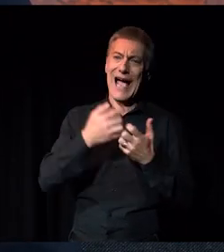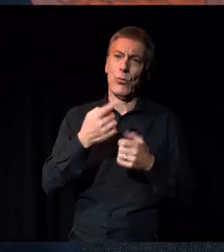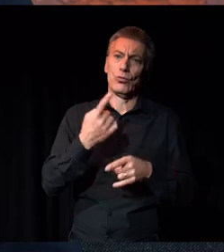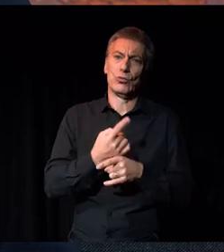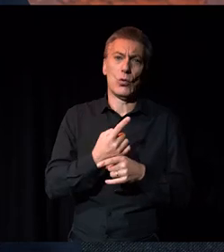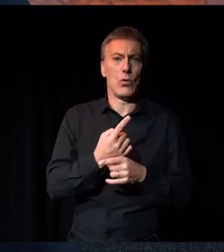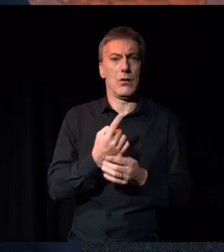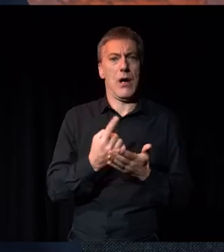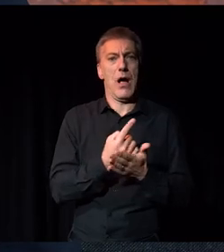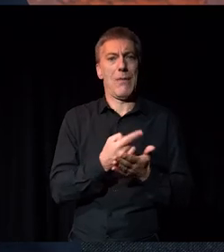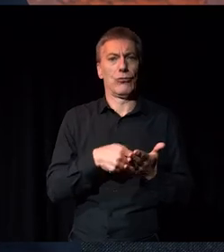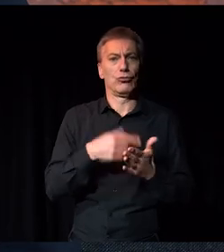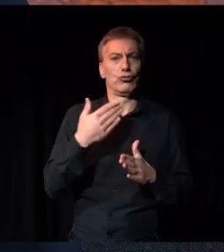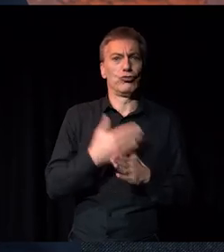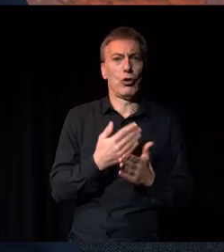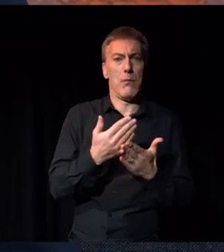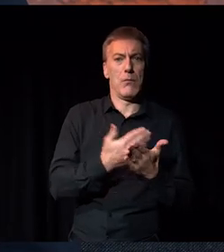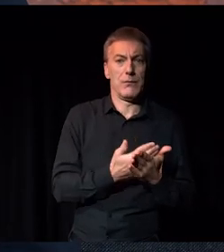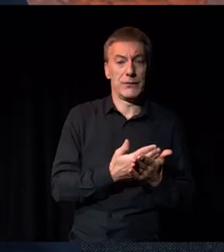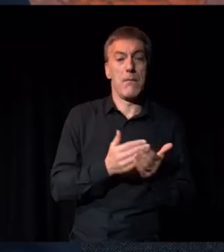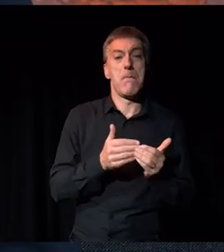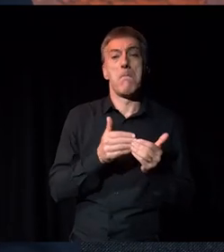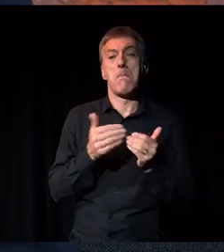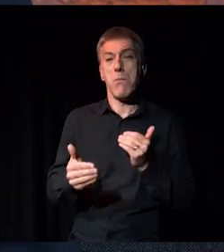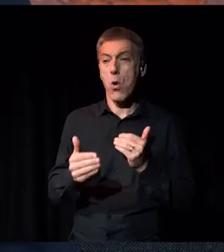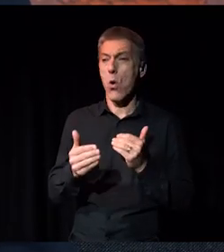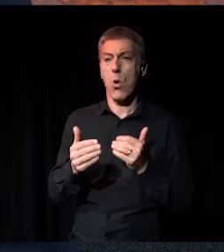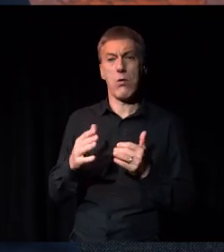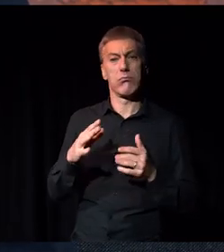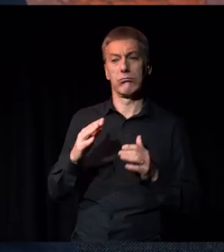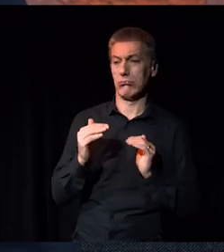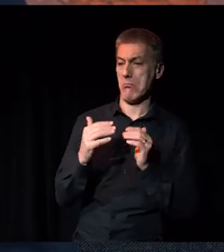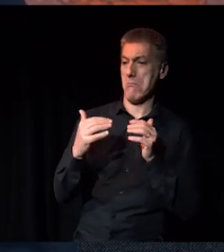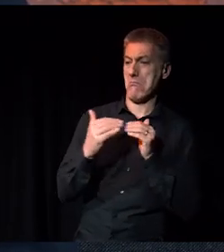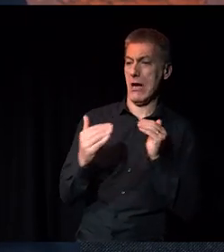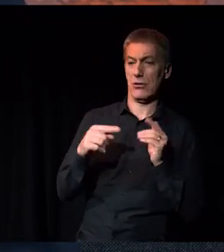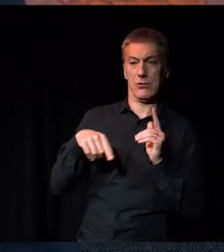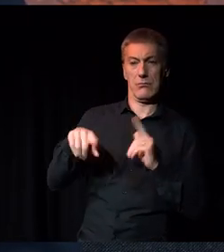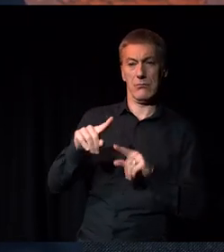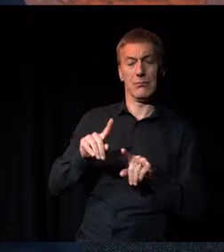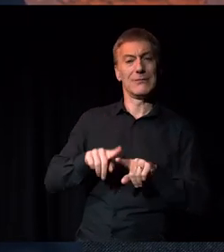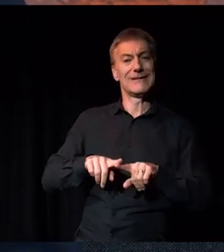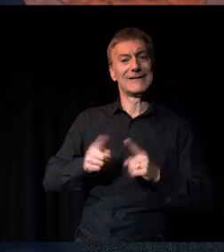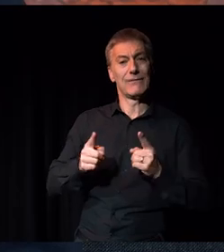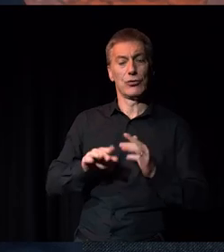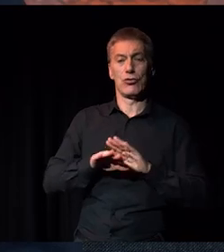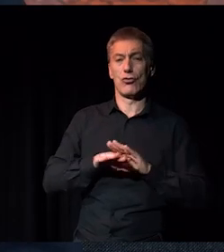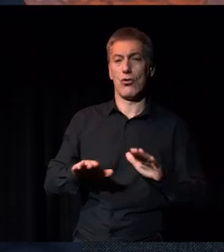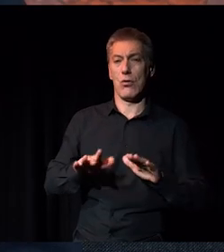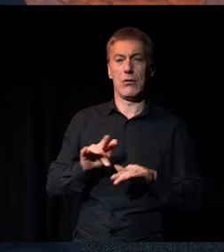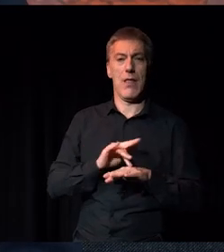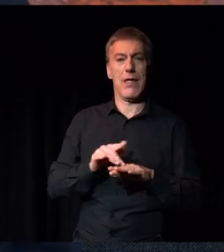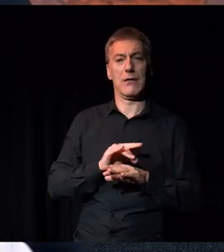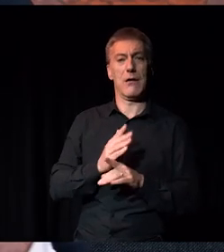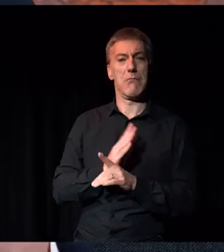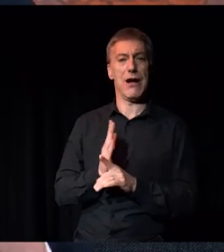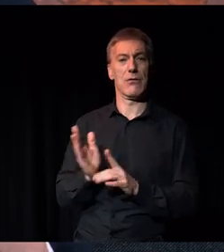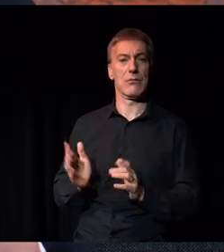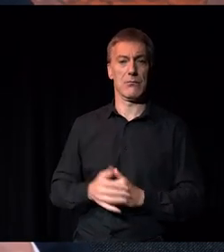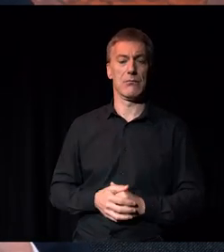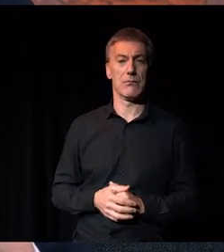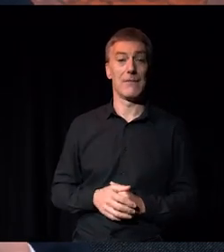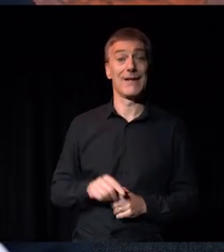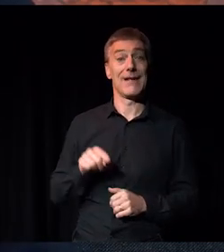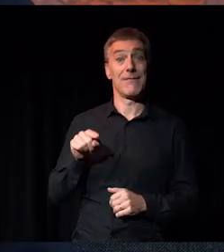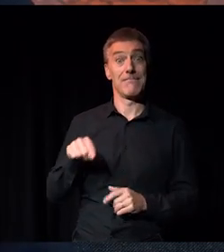about jobs in a way that is applicable to people that have come from completely different sectors. And then I think that